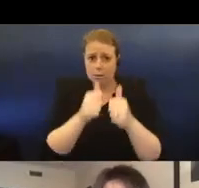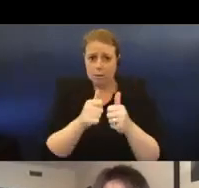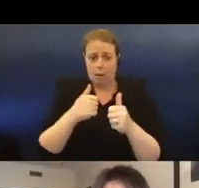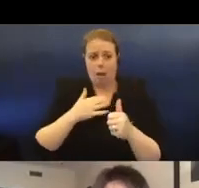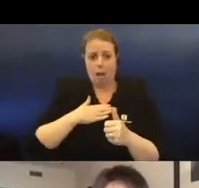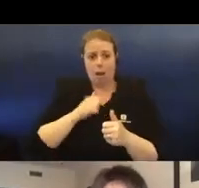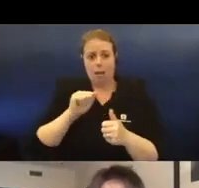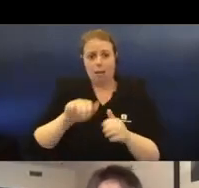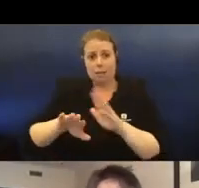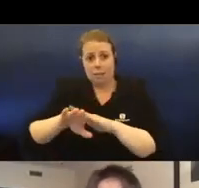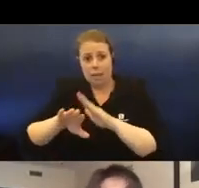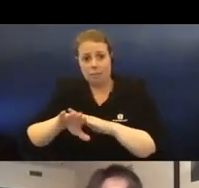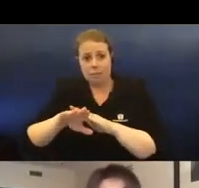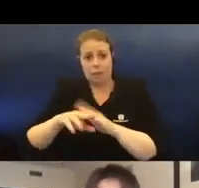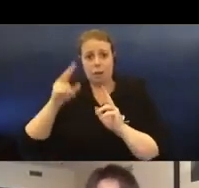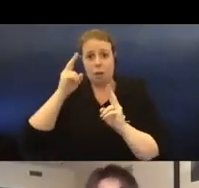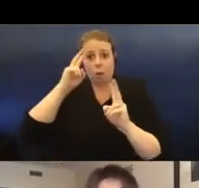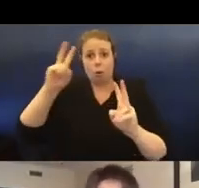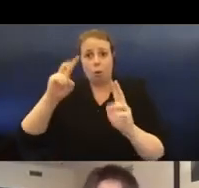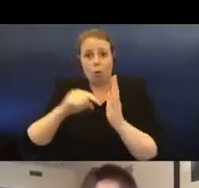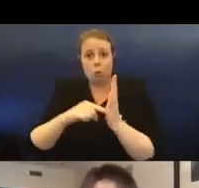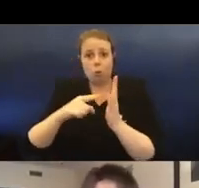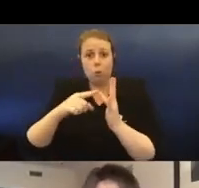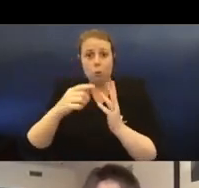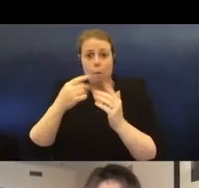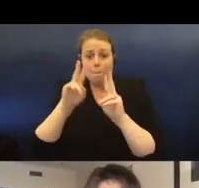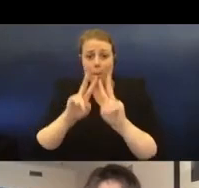on the left, which was made after World War II and is still there.